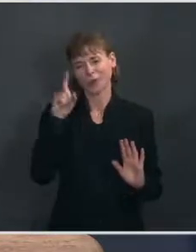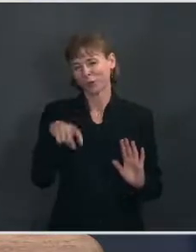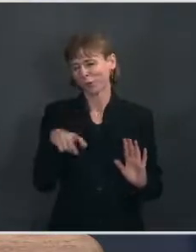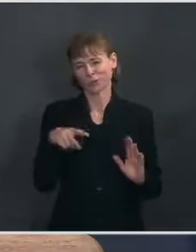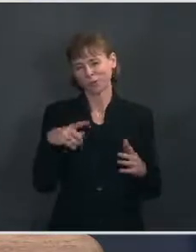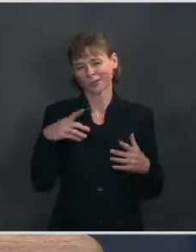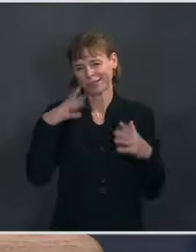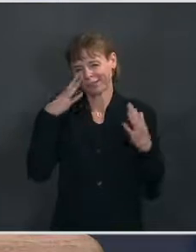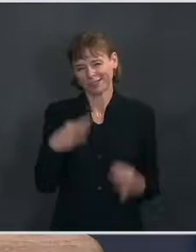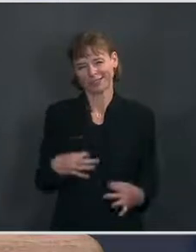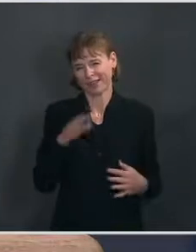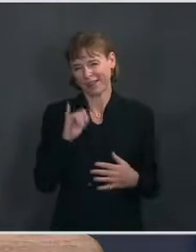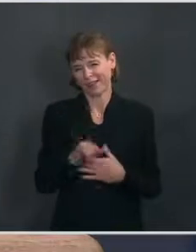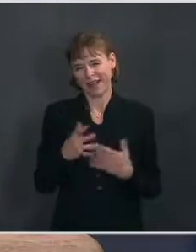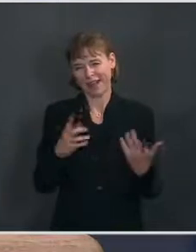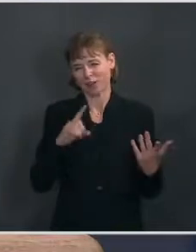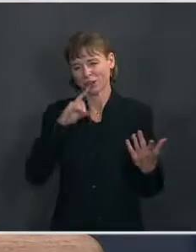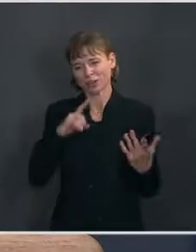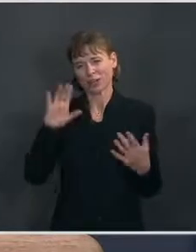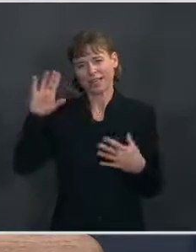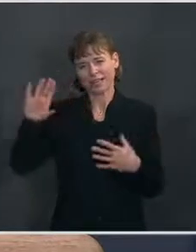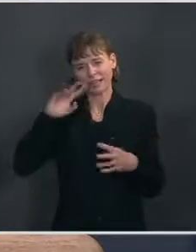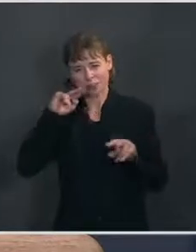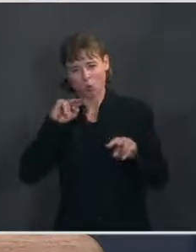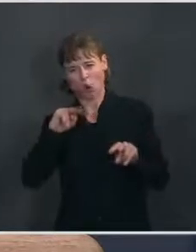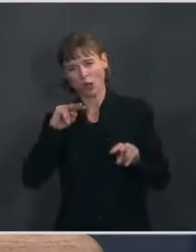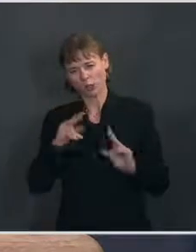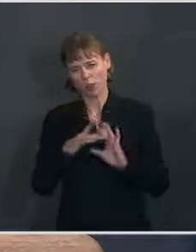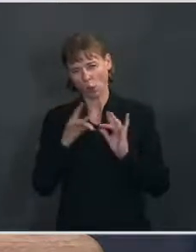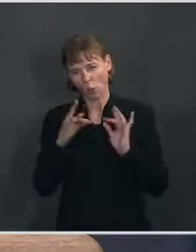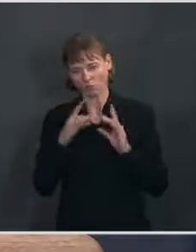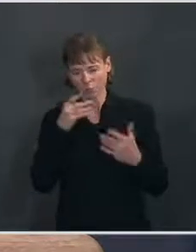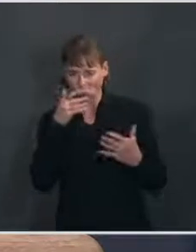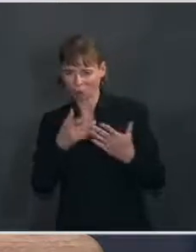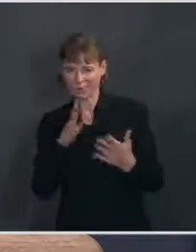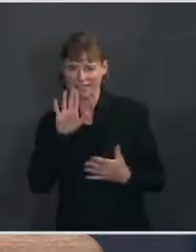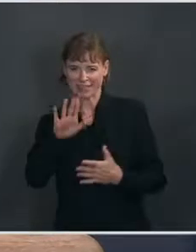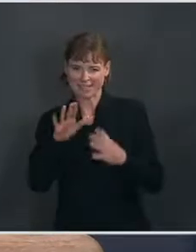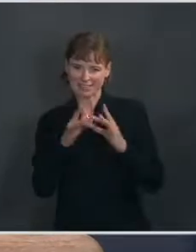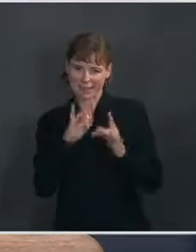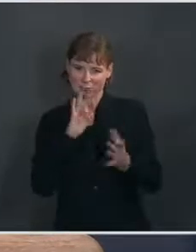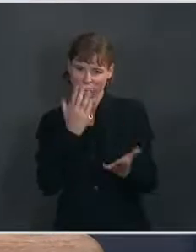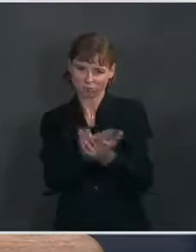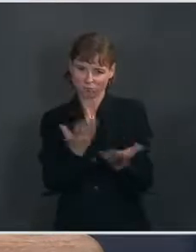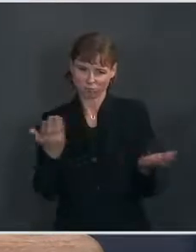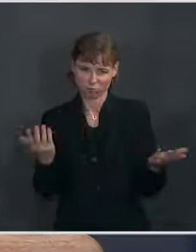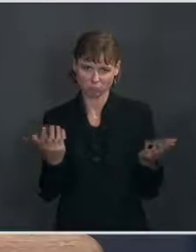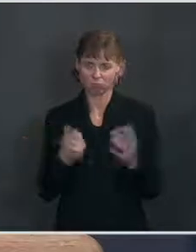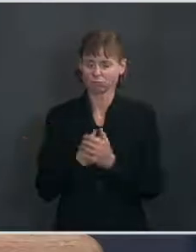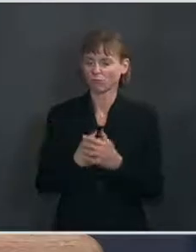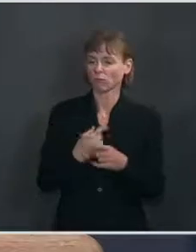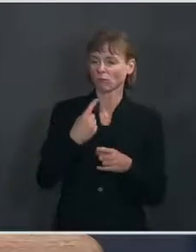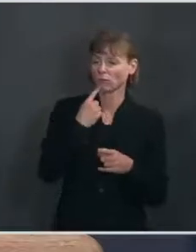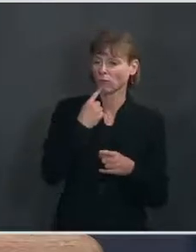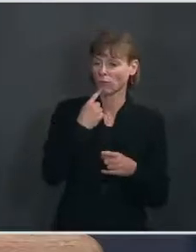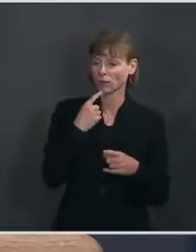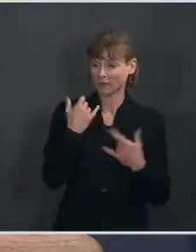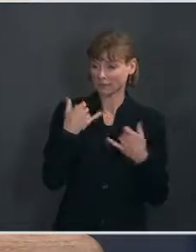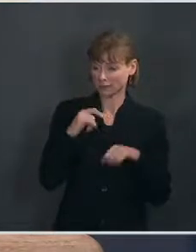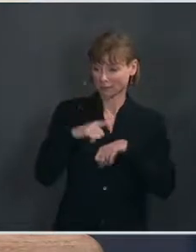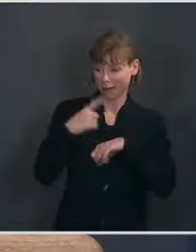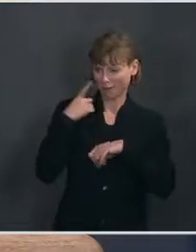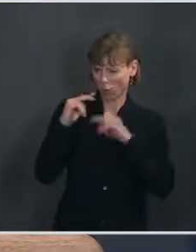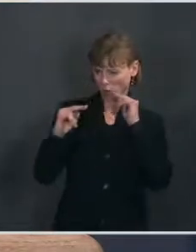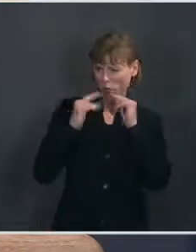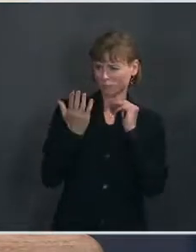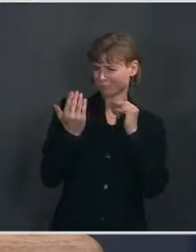Certainly, he is watching this closely, as is evidenced by his statement. Go ahead. The When you said there's still time for negotiation, can you be a little bit